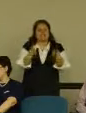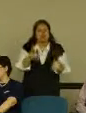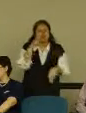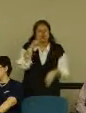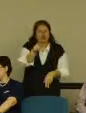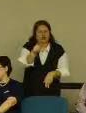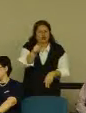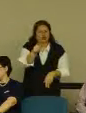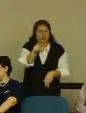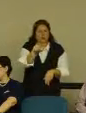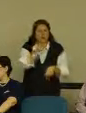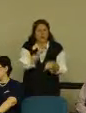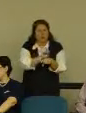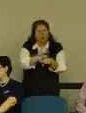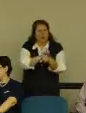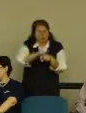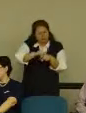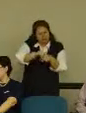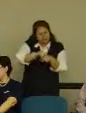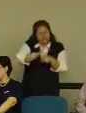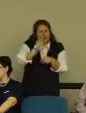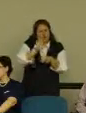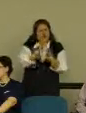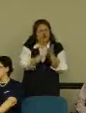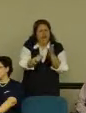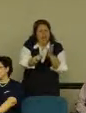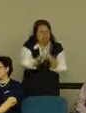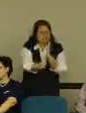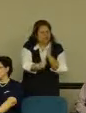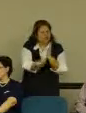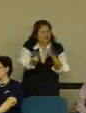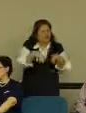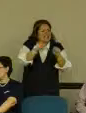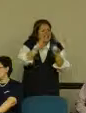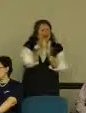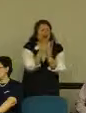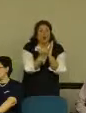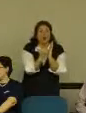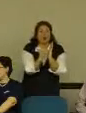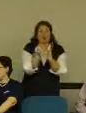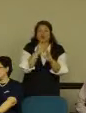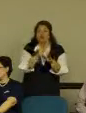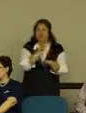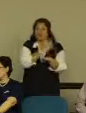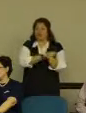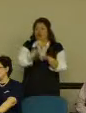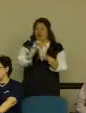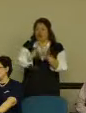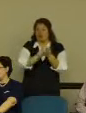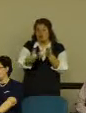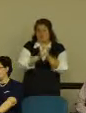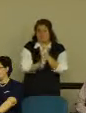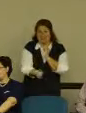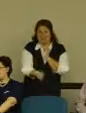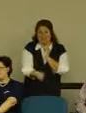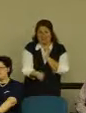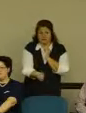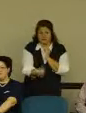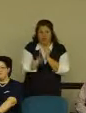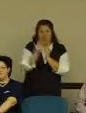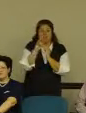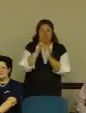You know, work at your writing skills. Take courses at colleges to enhance your writing. That will make you